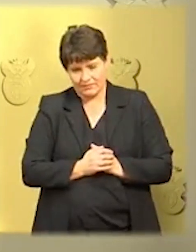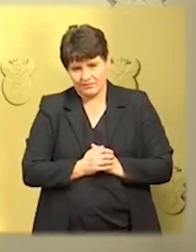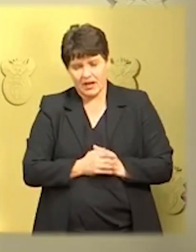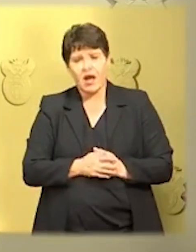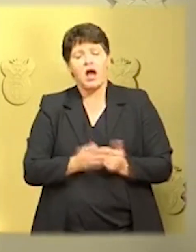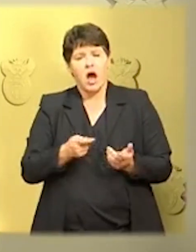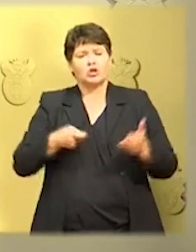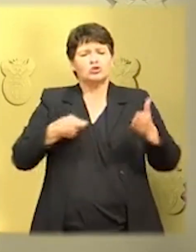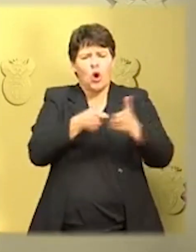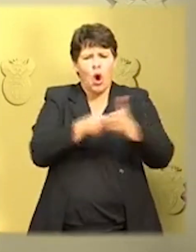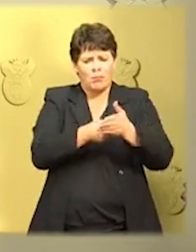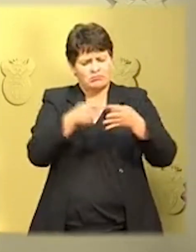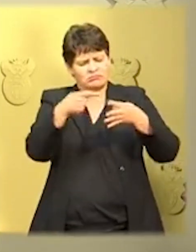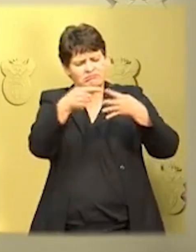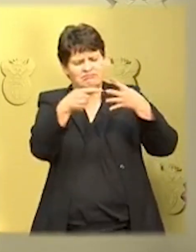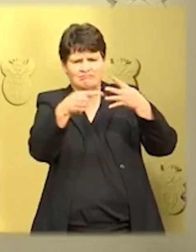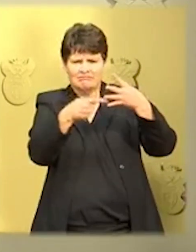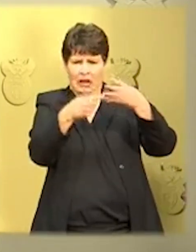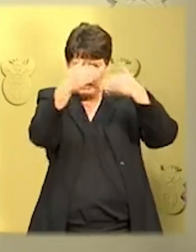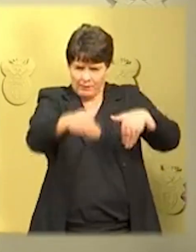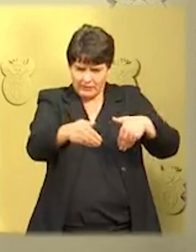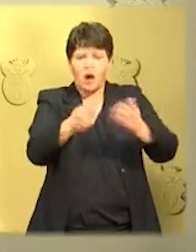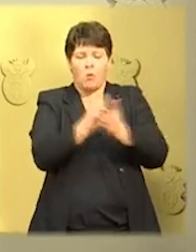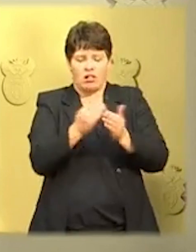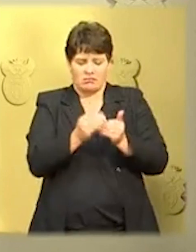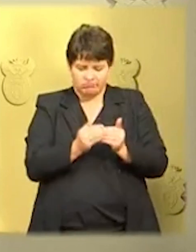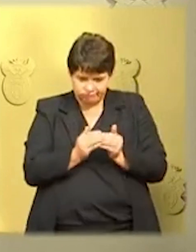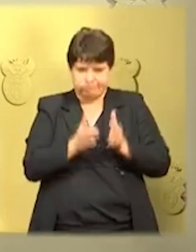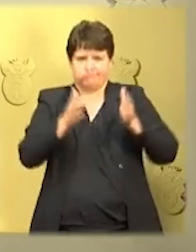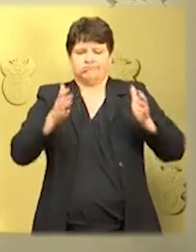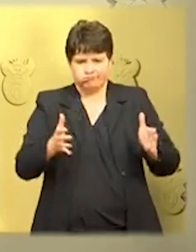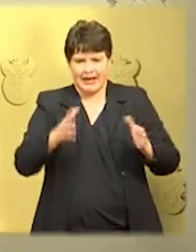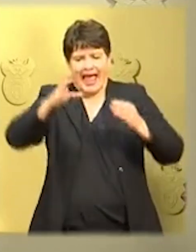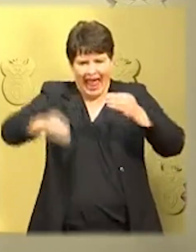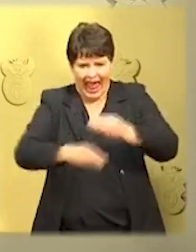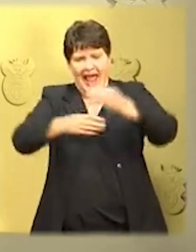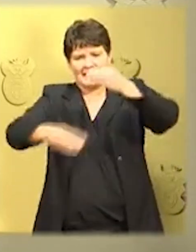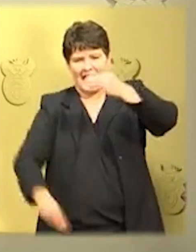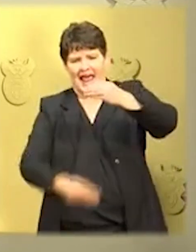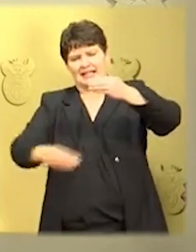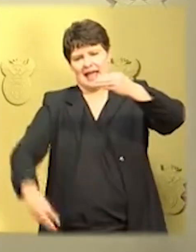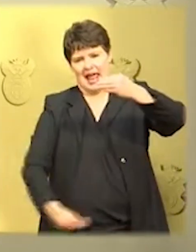sold will be extended to incorporate certain additional categories.